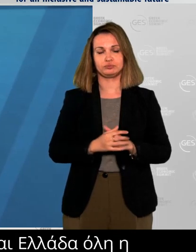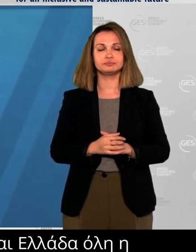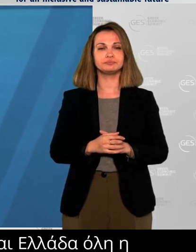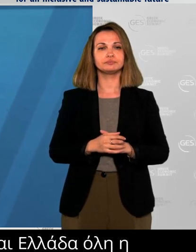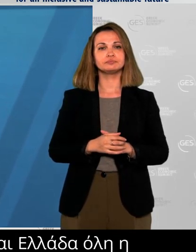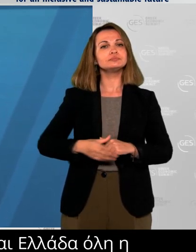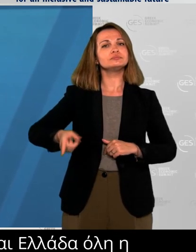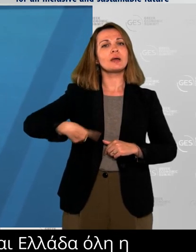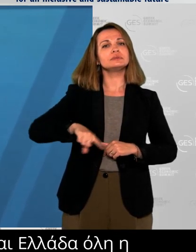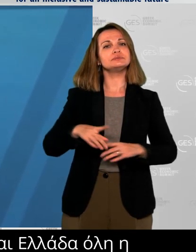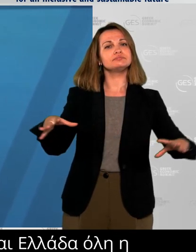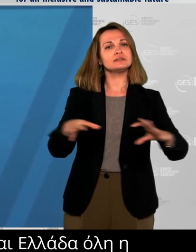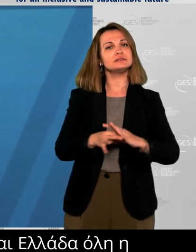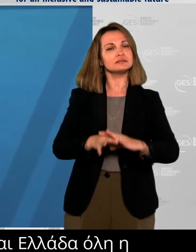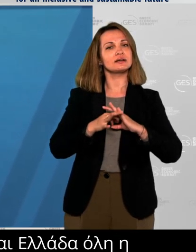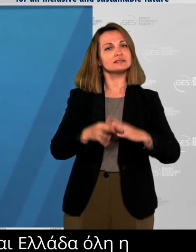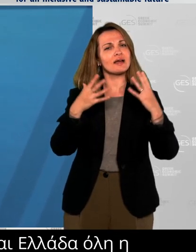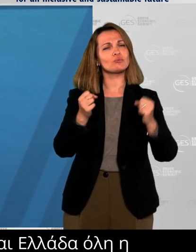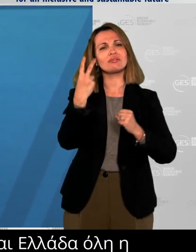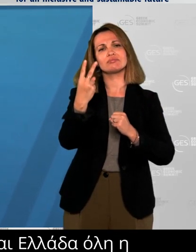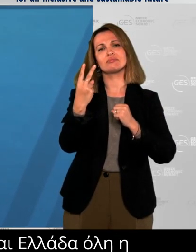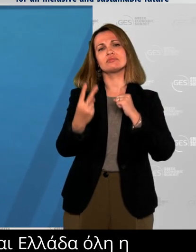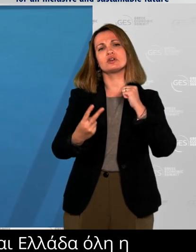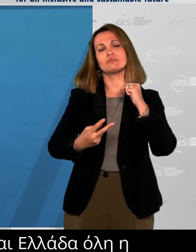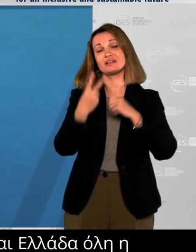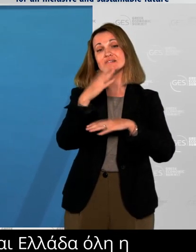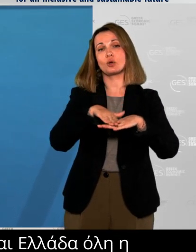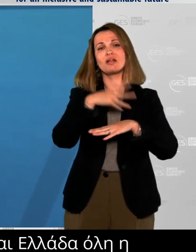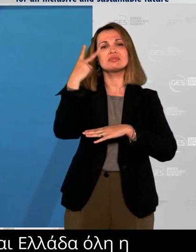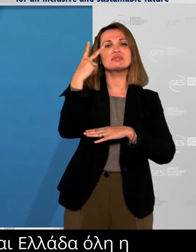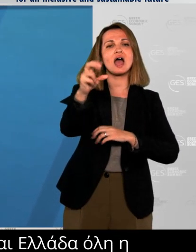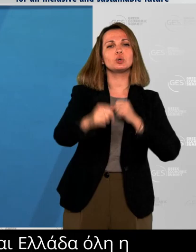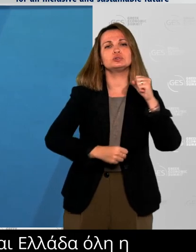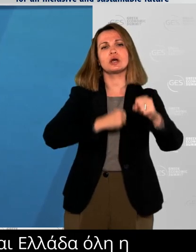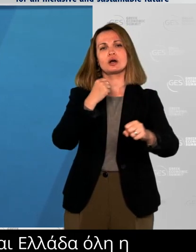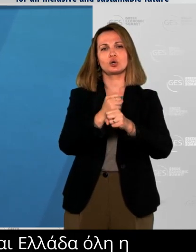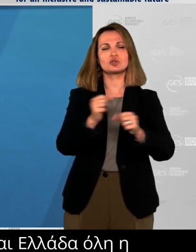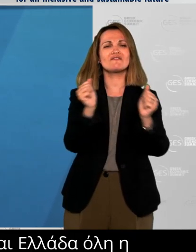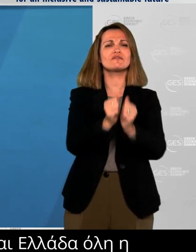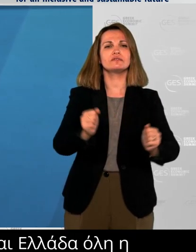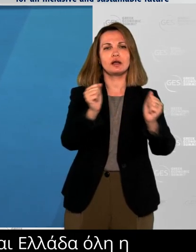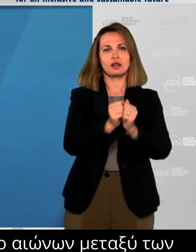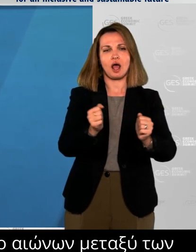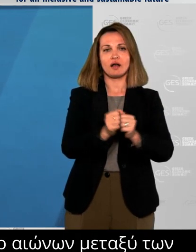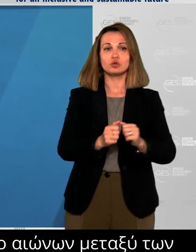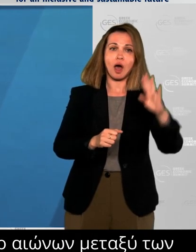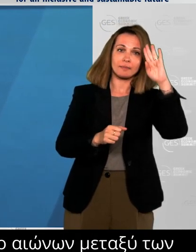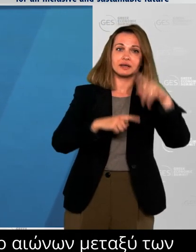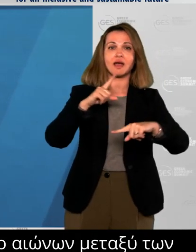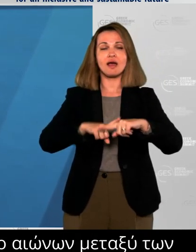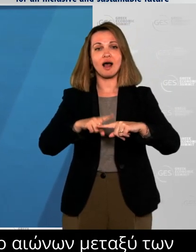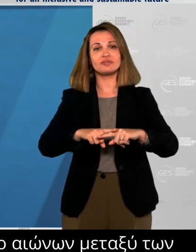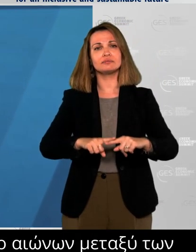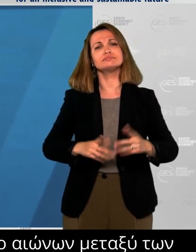countries, forged in a shared struggle for freedom. And in this regard, the embassy and I are committed to